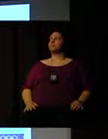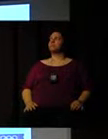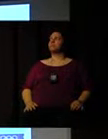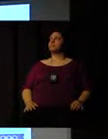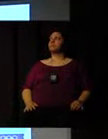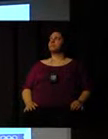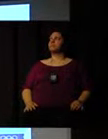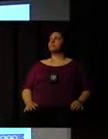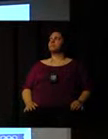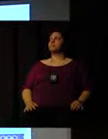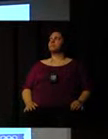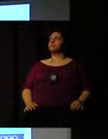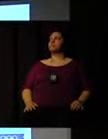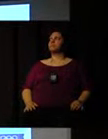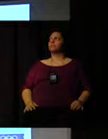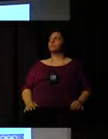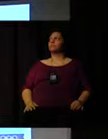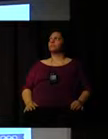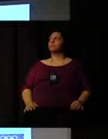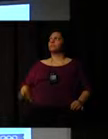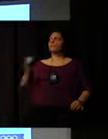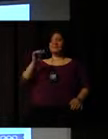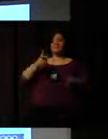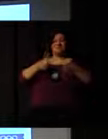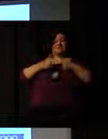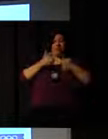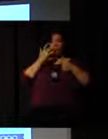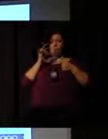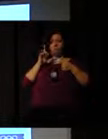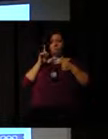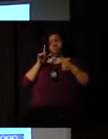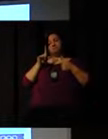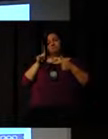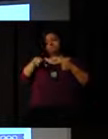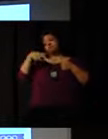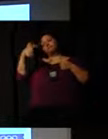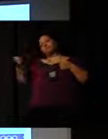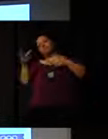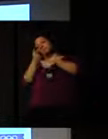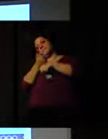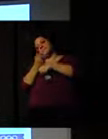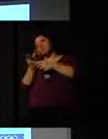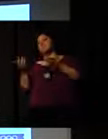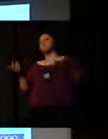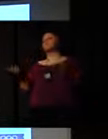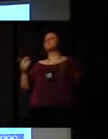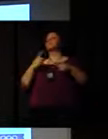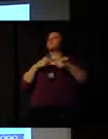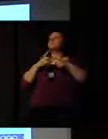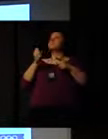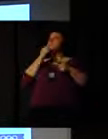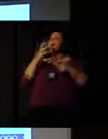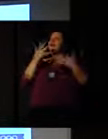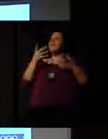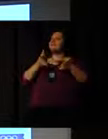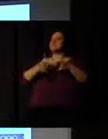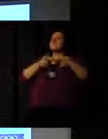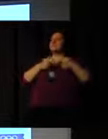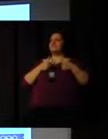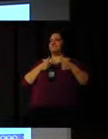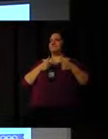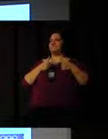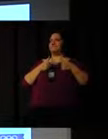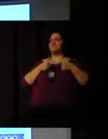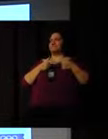right term. The other side, you can see the part in which we demonstrate our